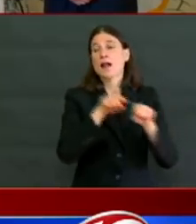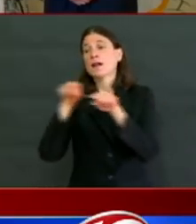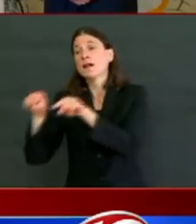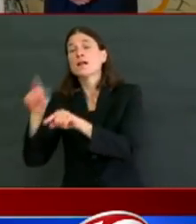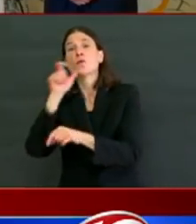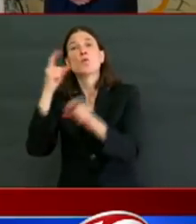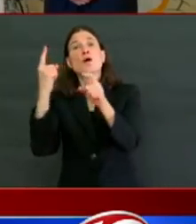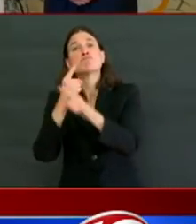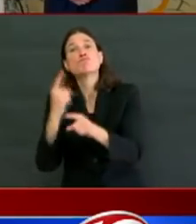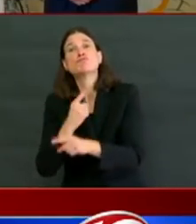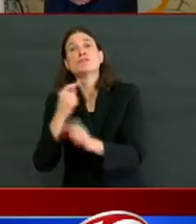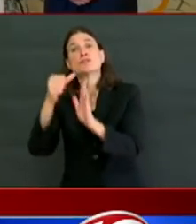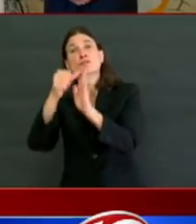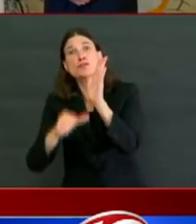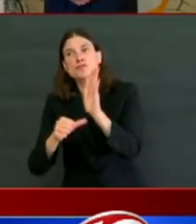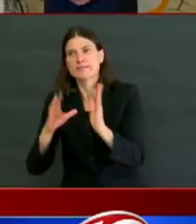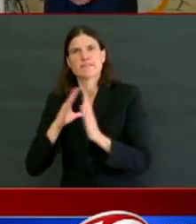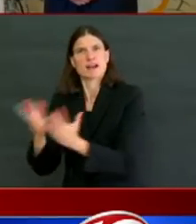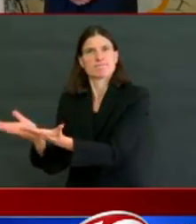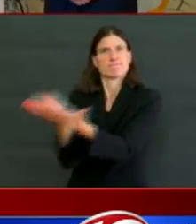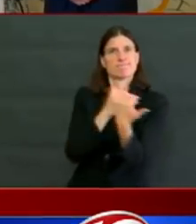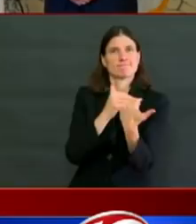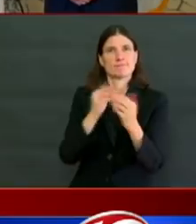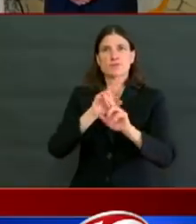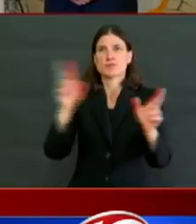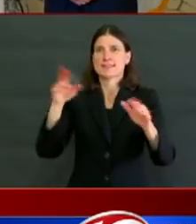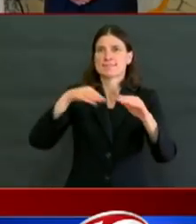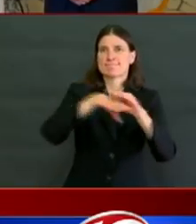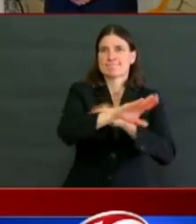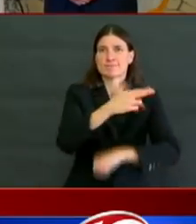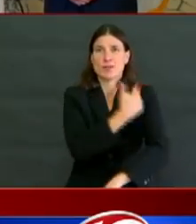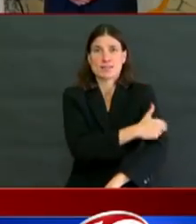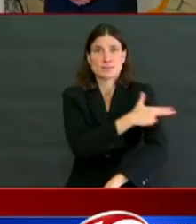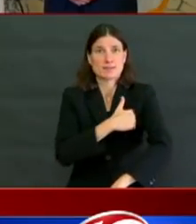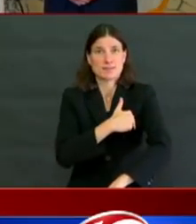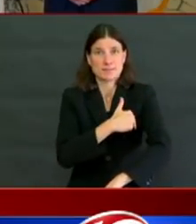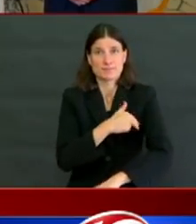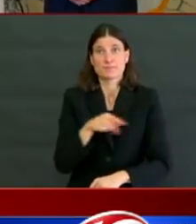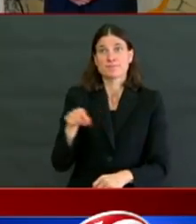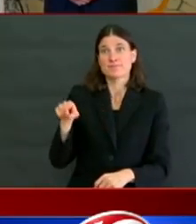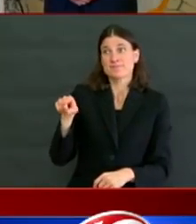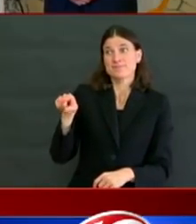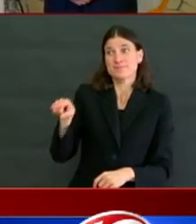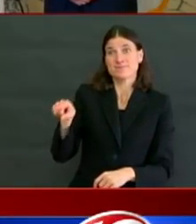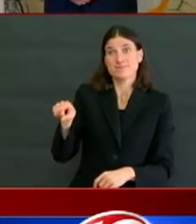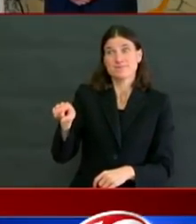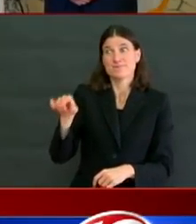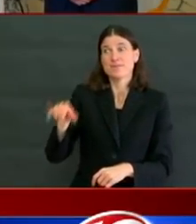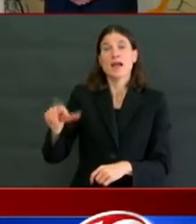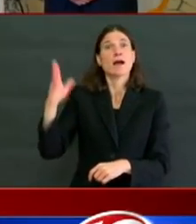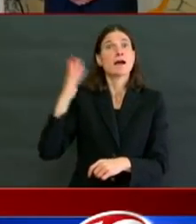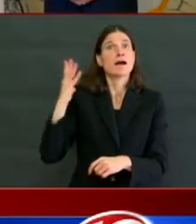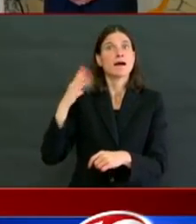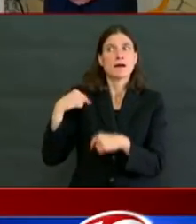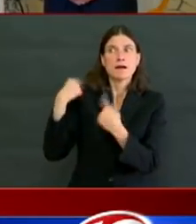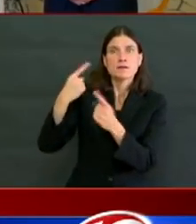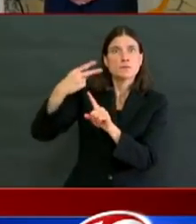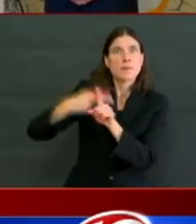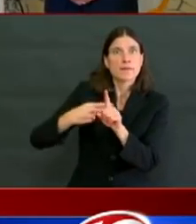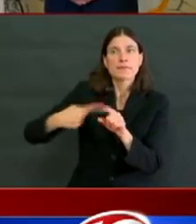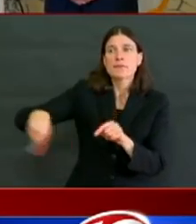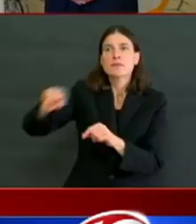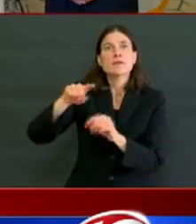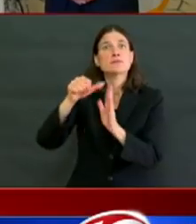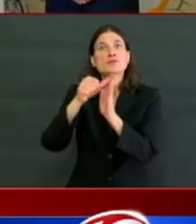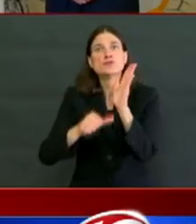caused extreme financial stress for our hospitals and also extreme inconvenience, to put it